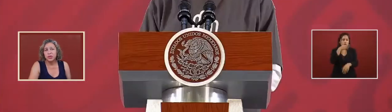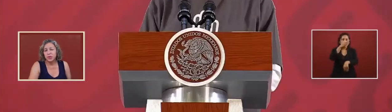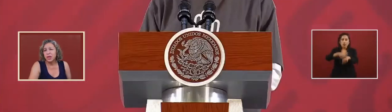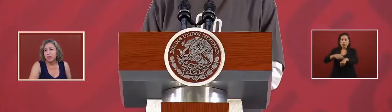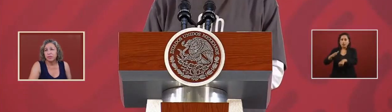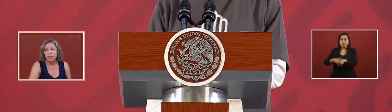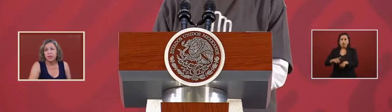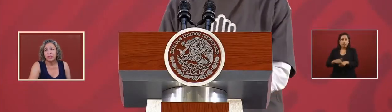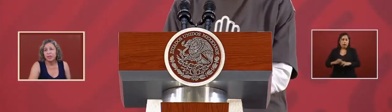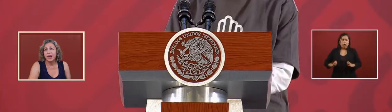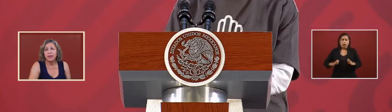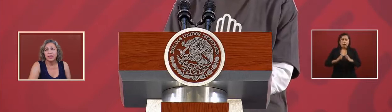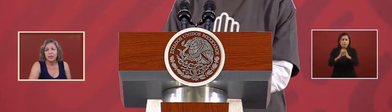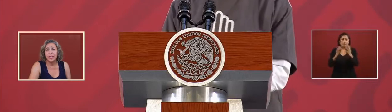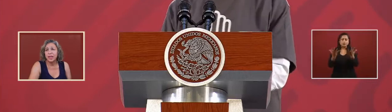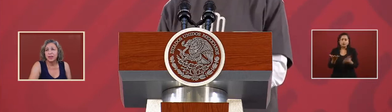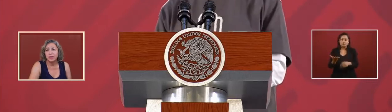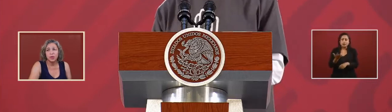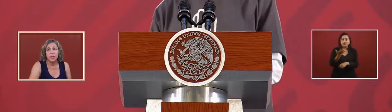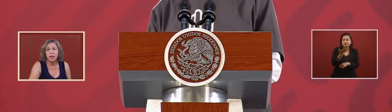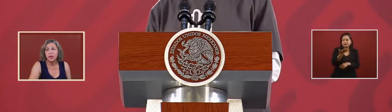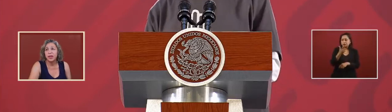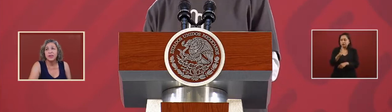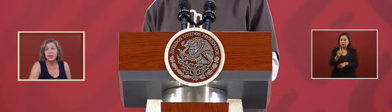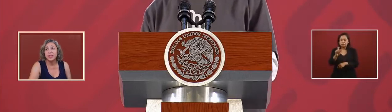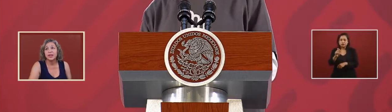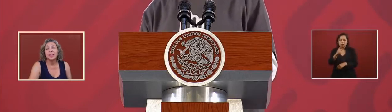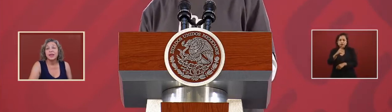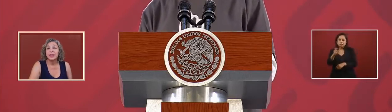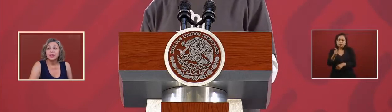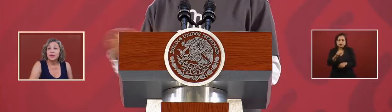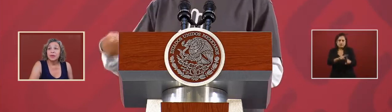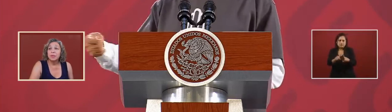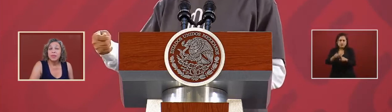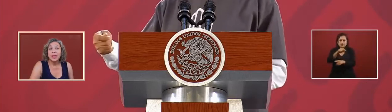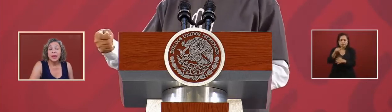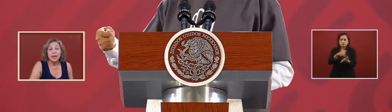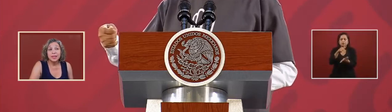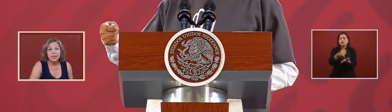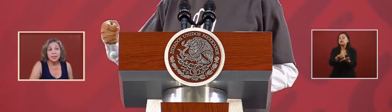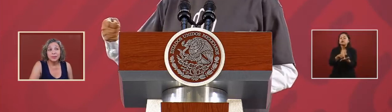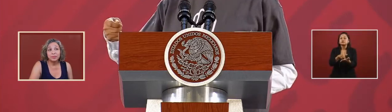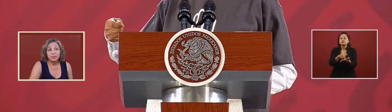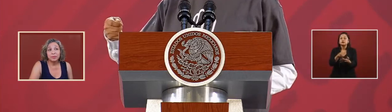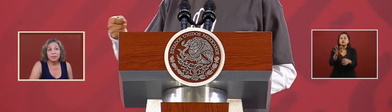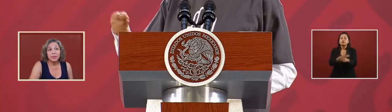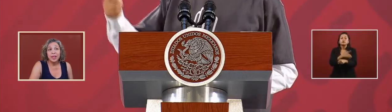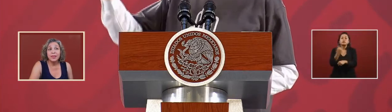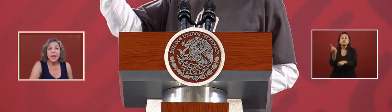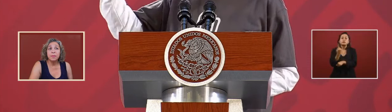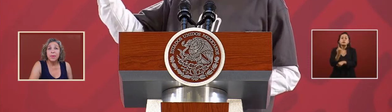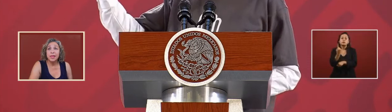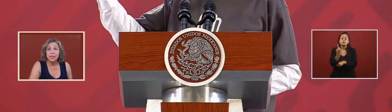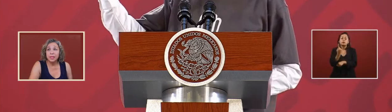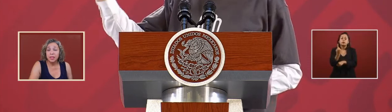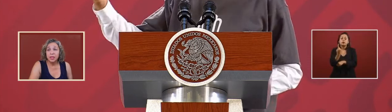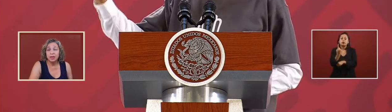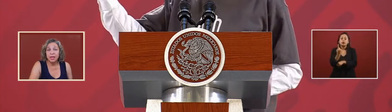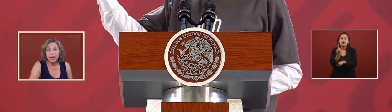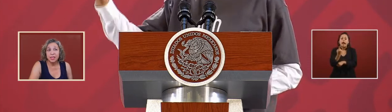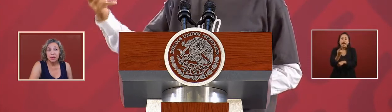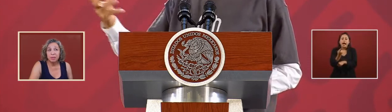two or three or four or five or ten or twenty or a hundred because that meant